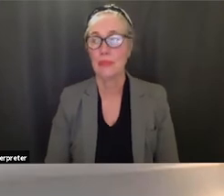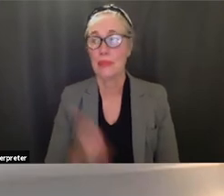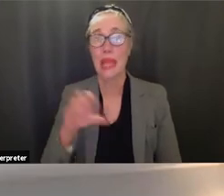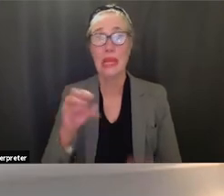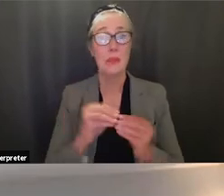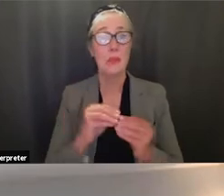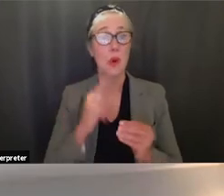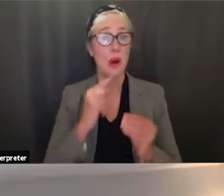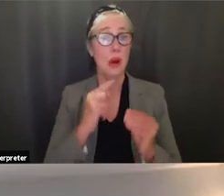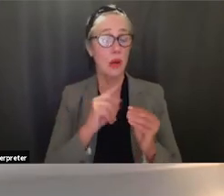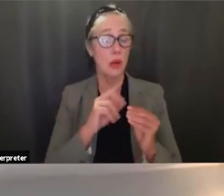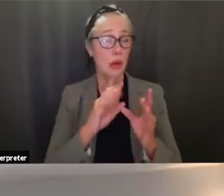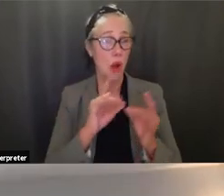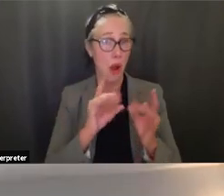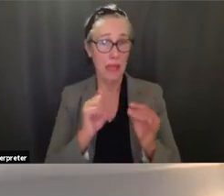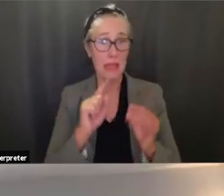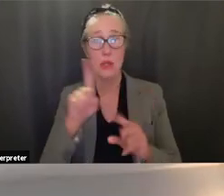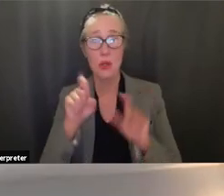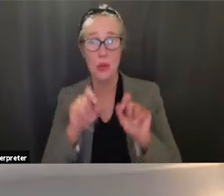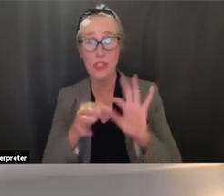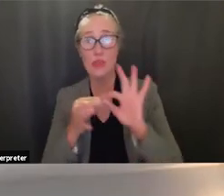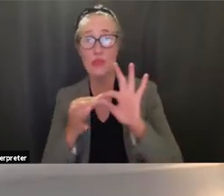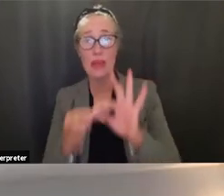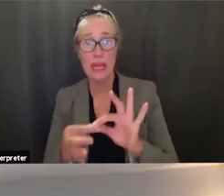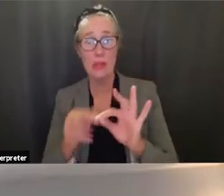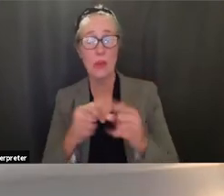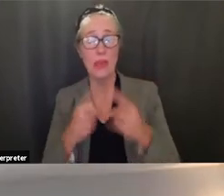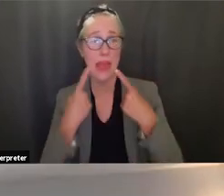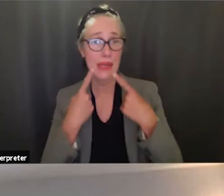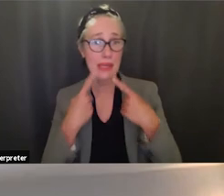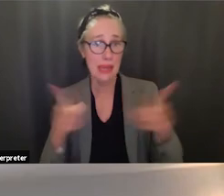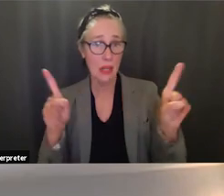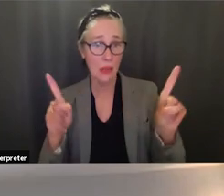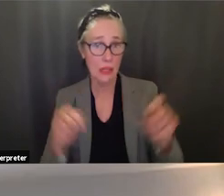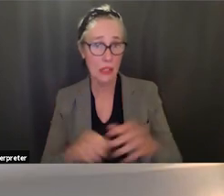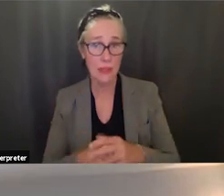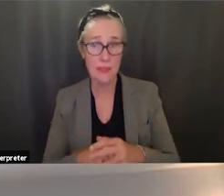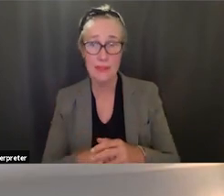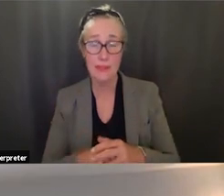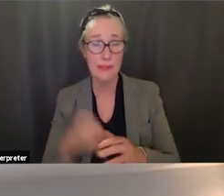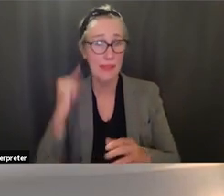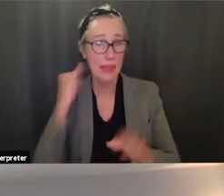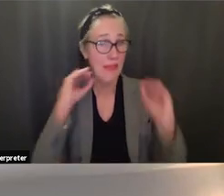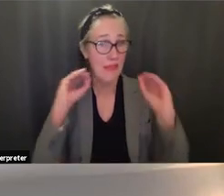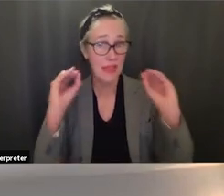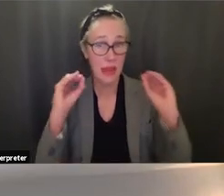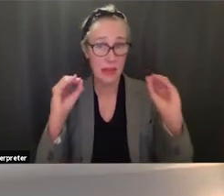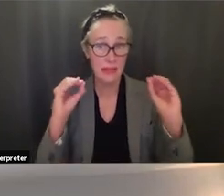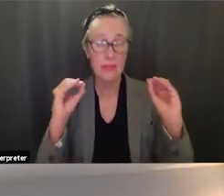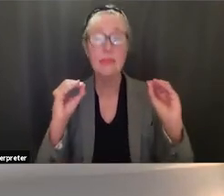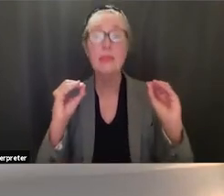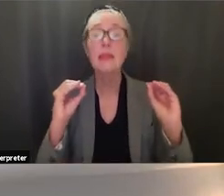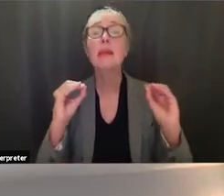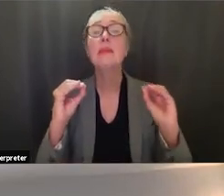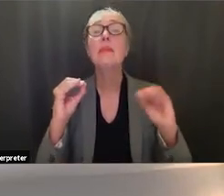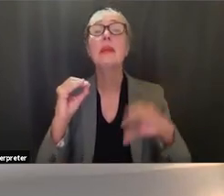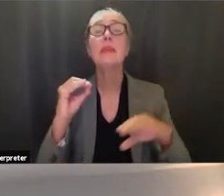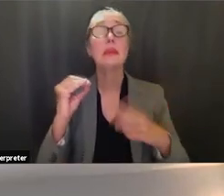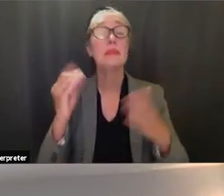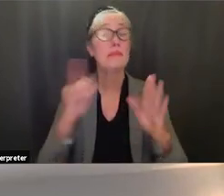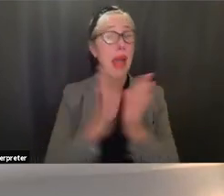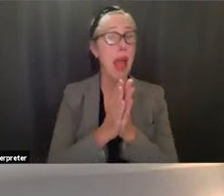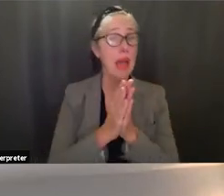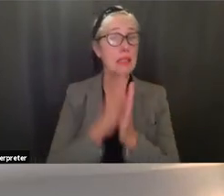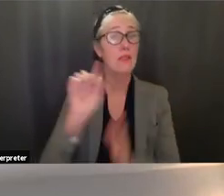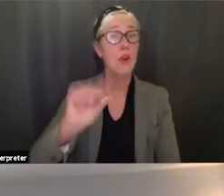board members regarding this declaration if not then i'd like to have a call for a motion to approve item